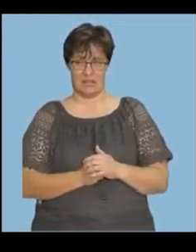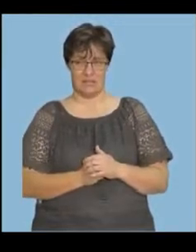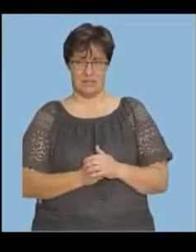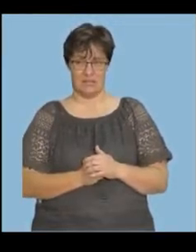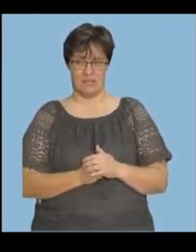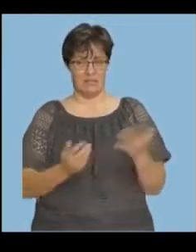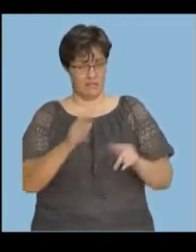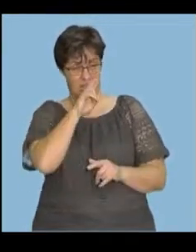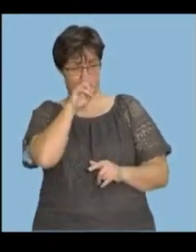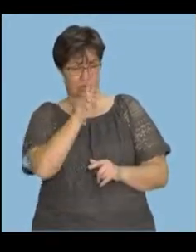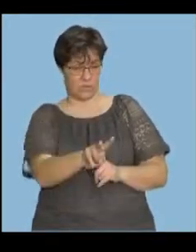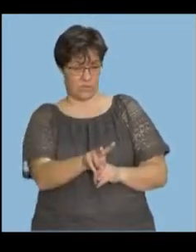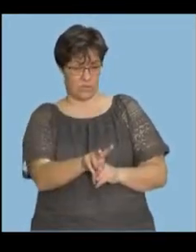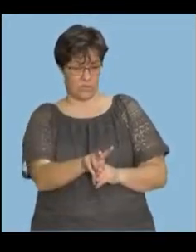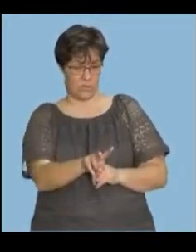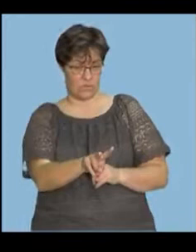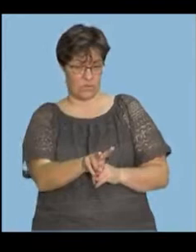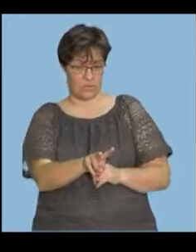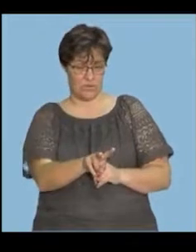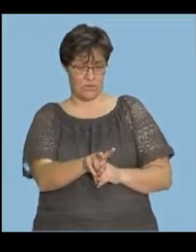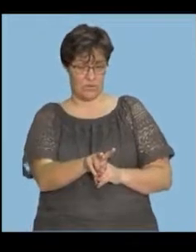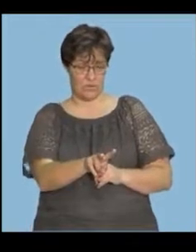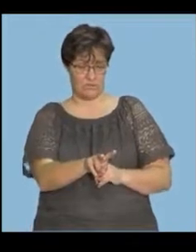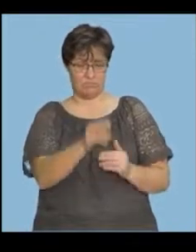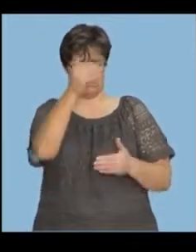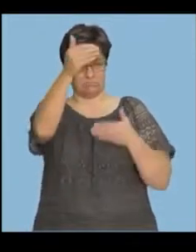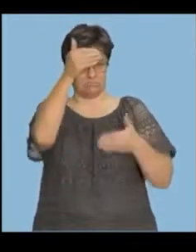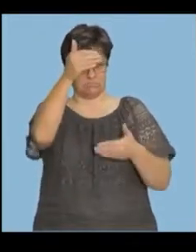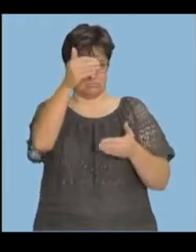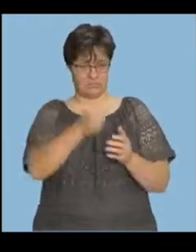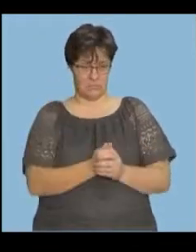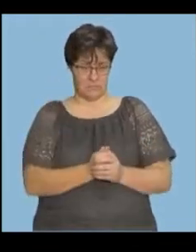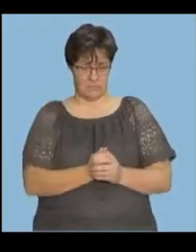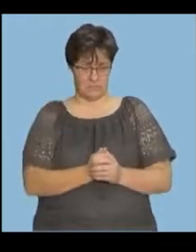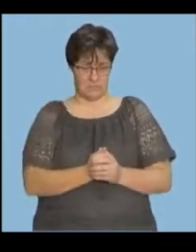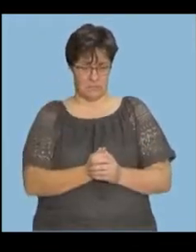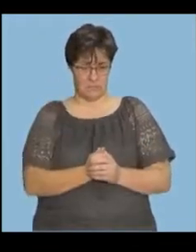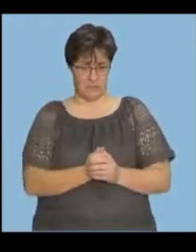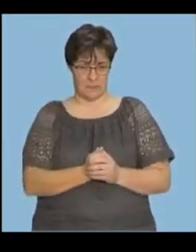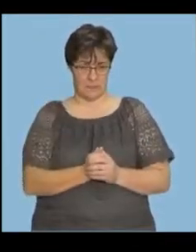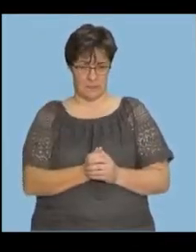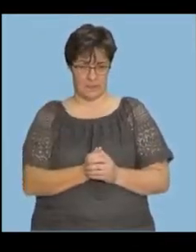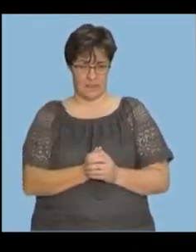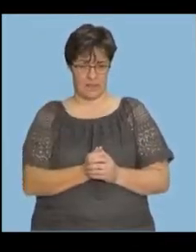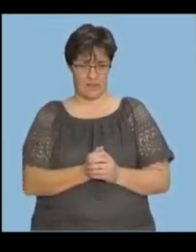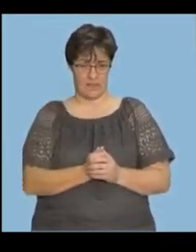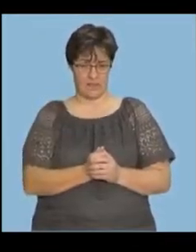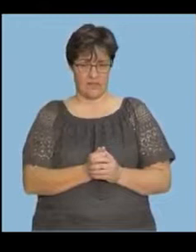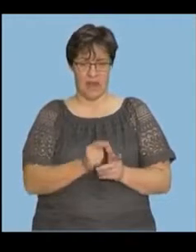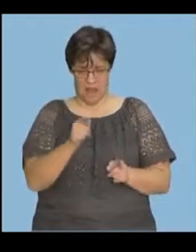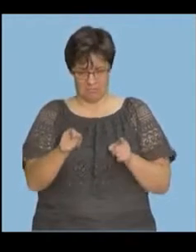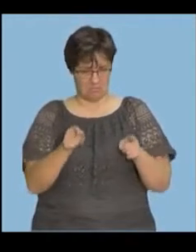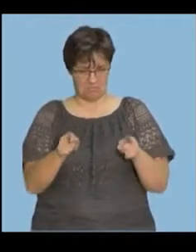So, if you look at them, there they are. The two line graph, similarly.